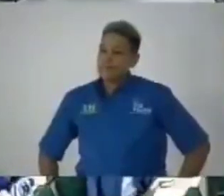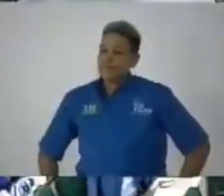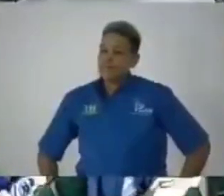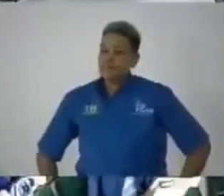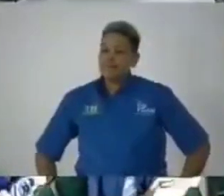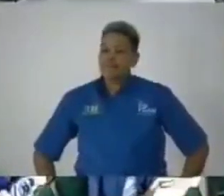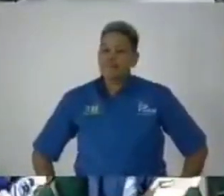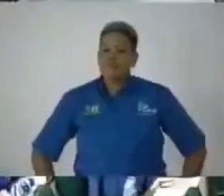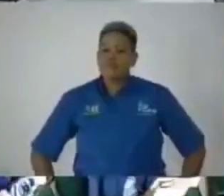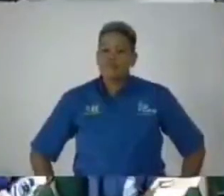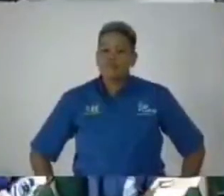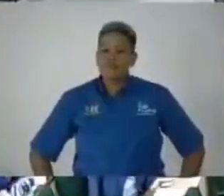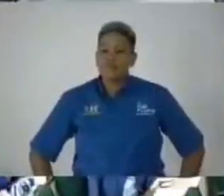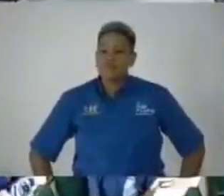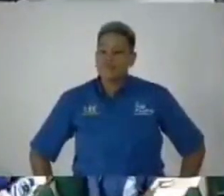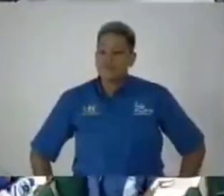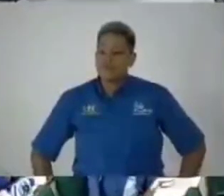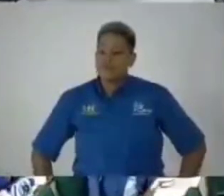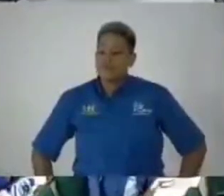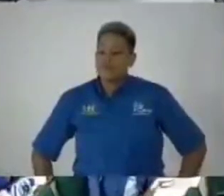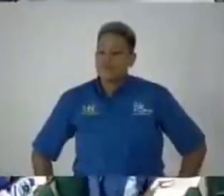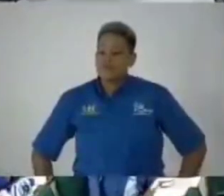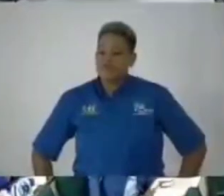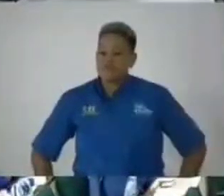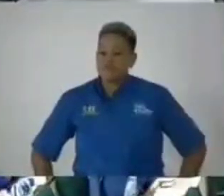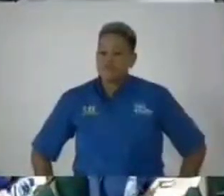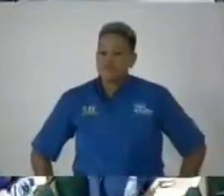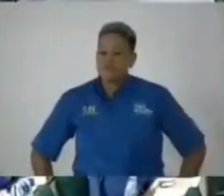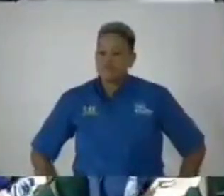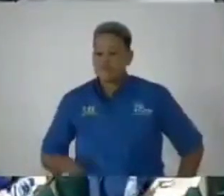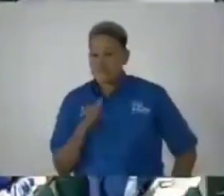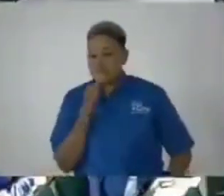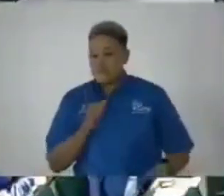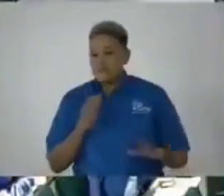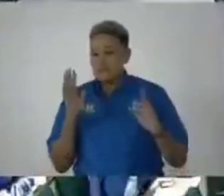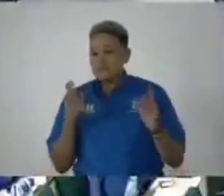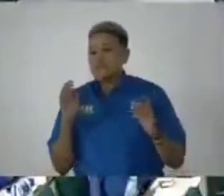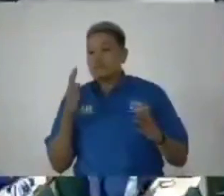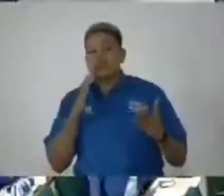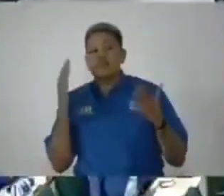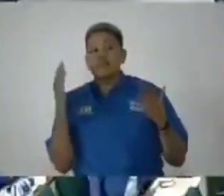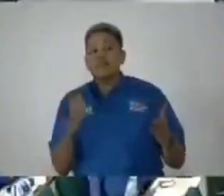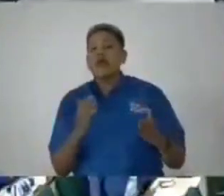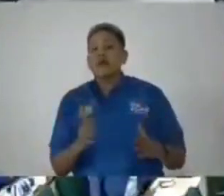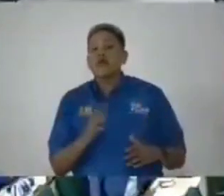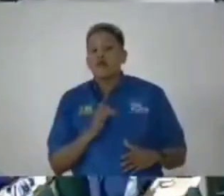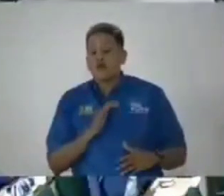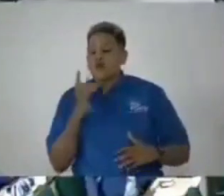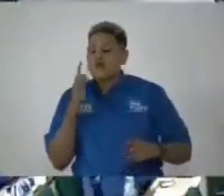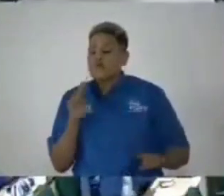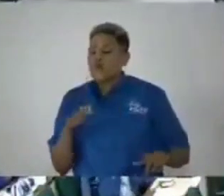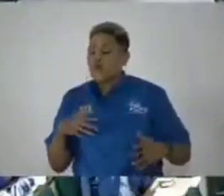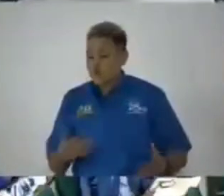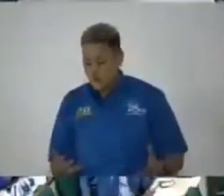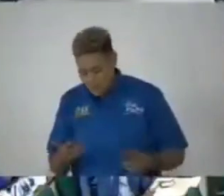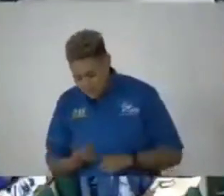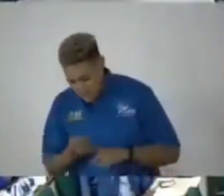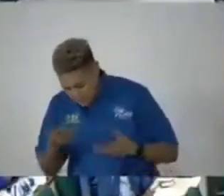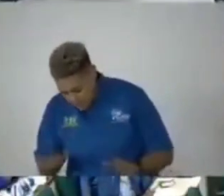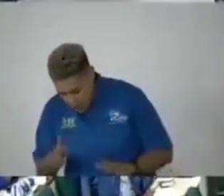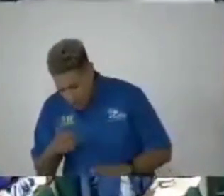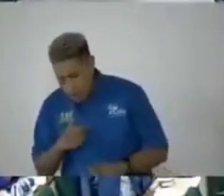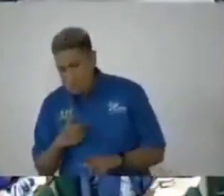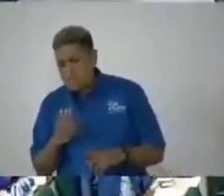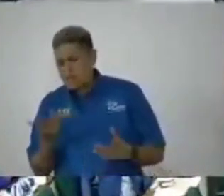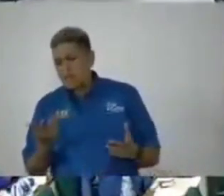thank you you very much for allowing me